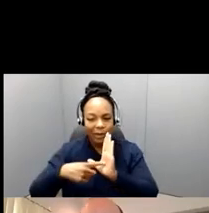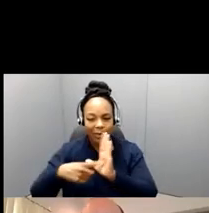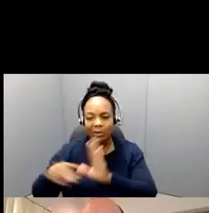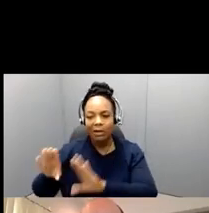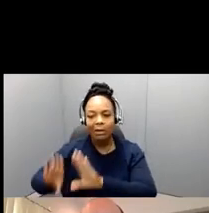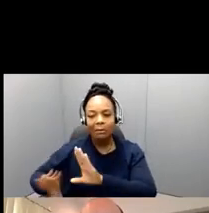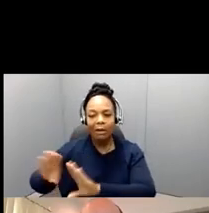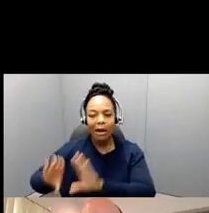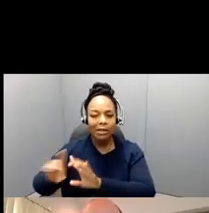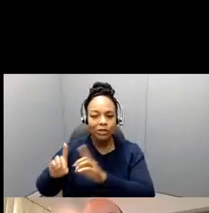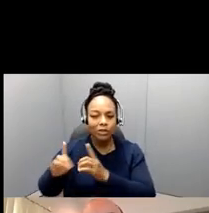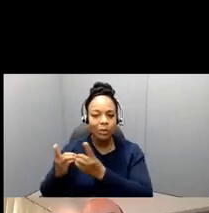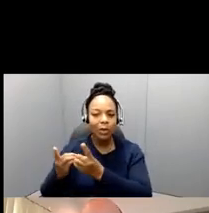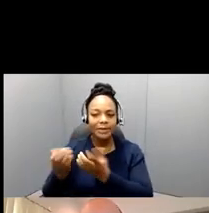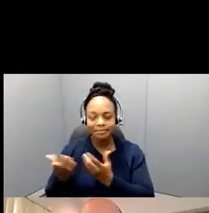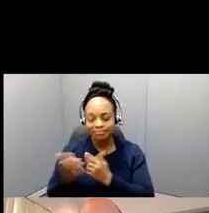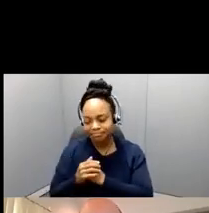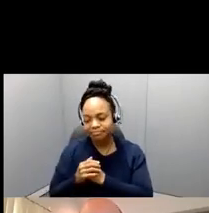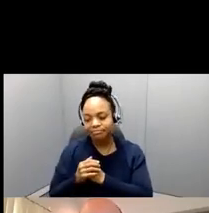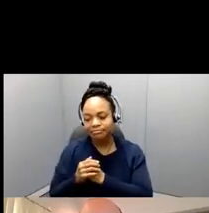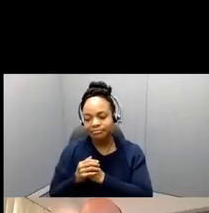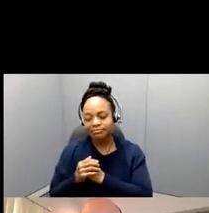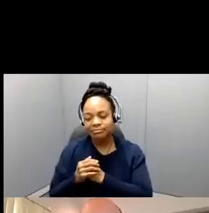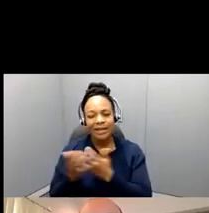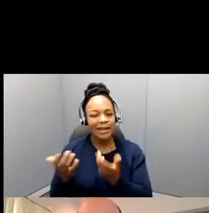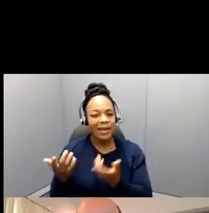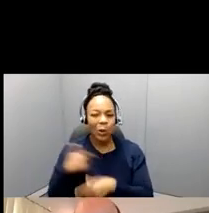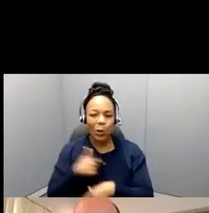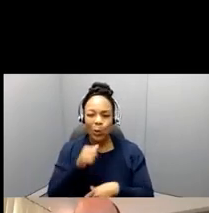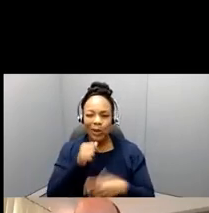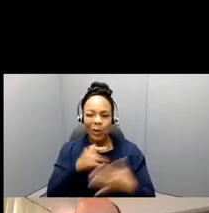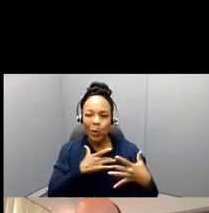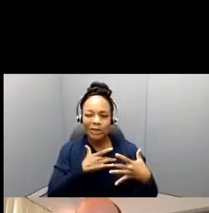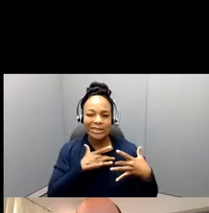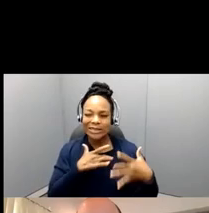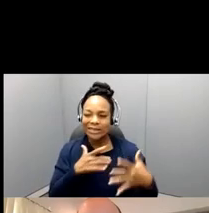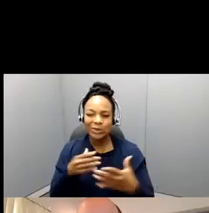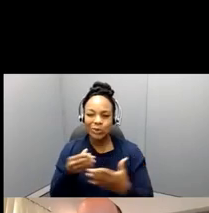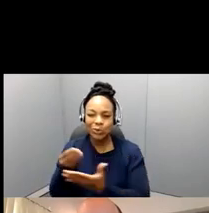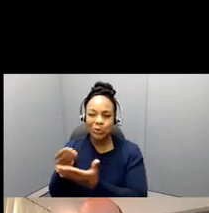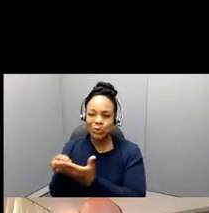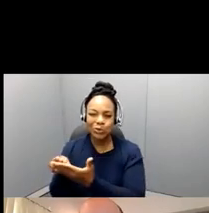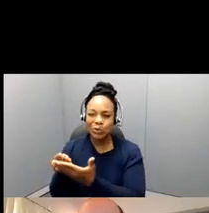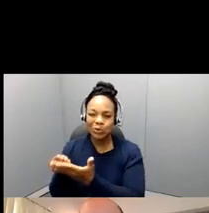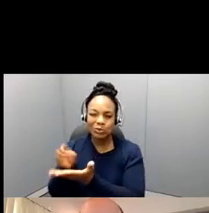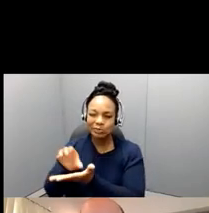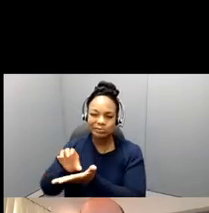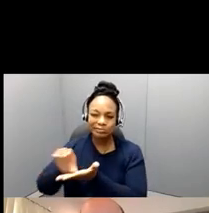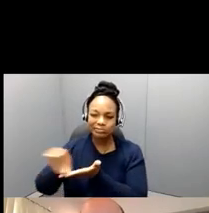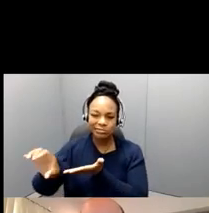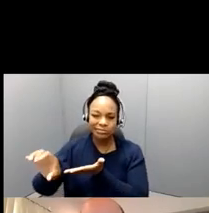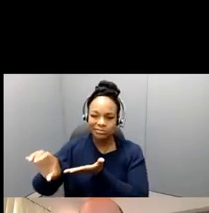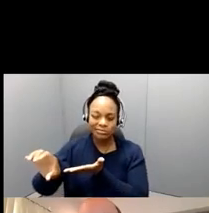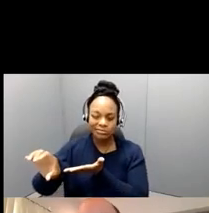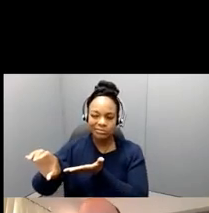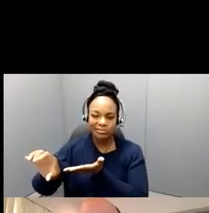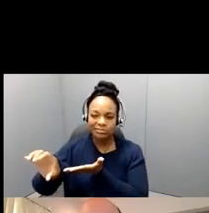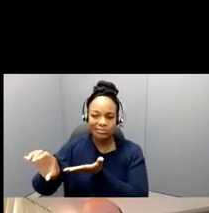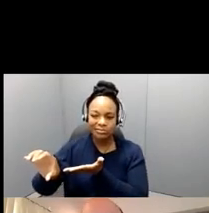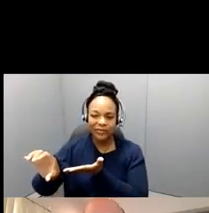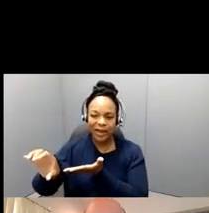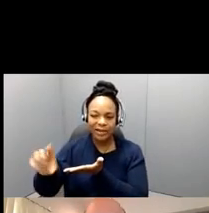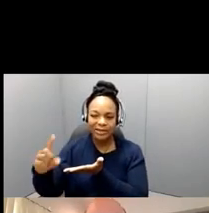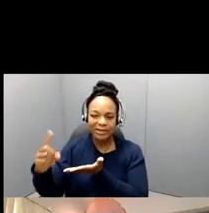We probably often are not funding something that is, say, you know, if it's, if it's, you know, around,